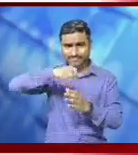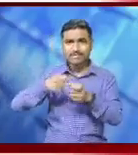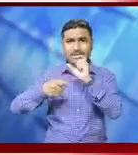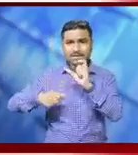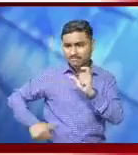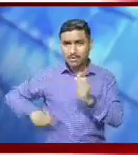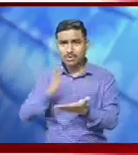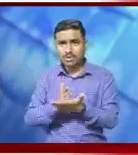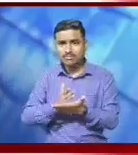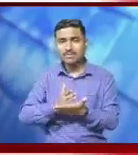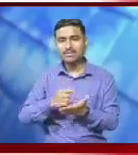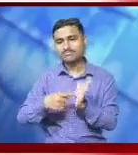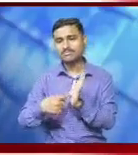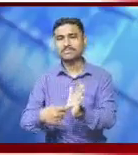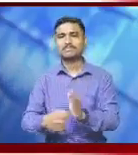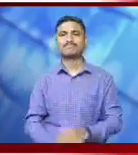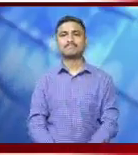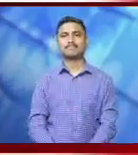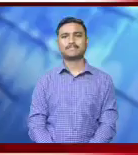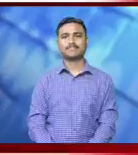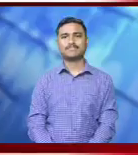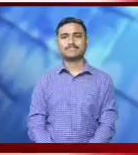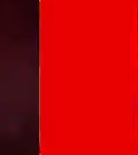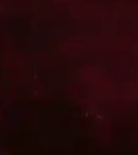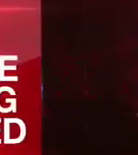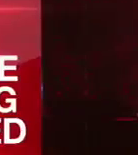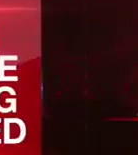Srimathi Lalita Chetri, Aganwari worker.